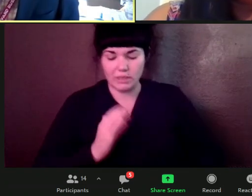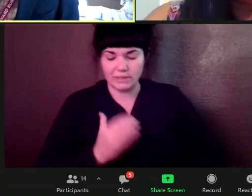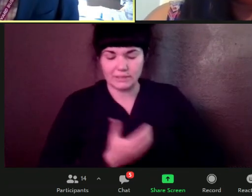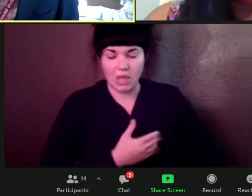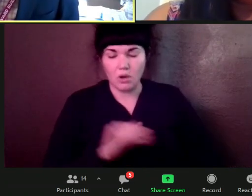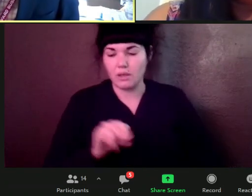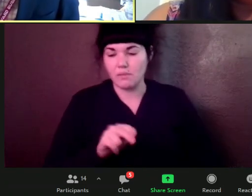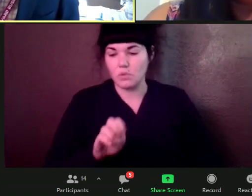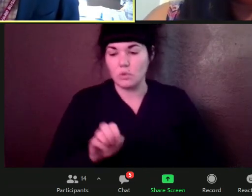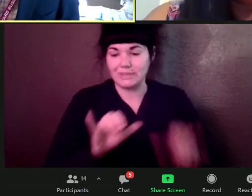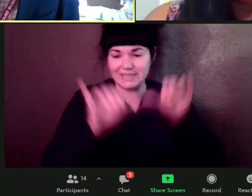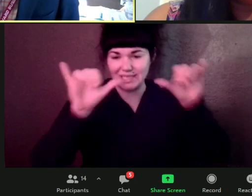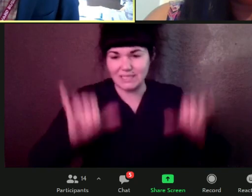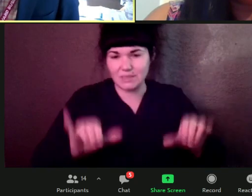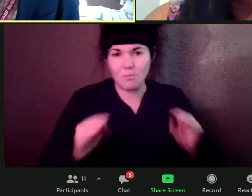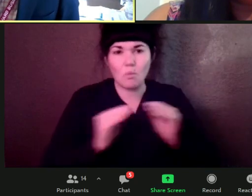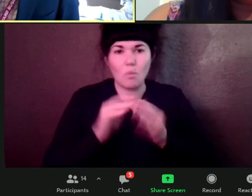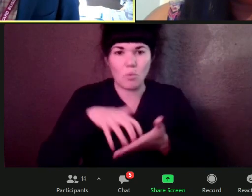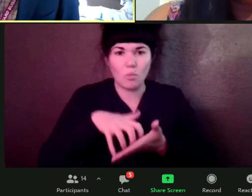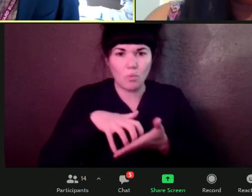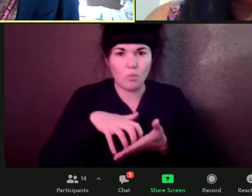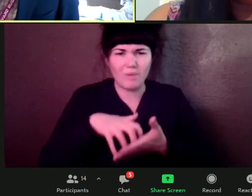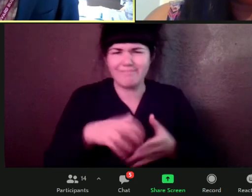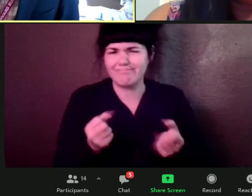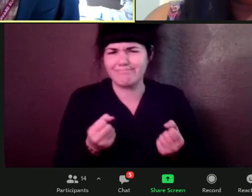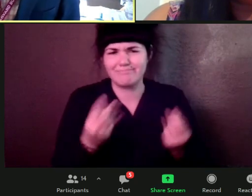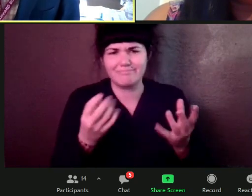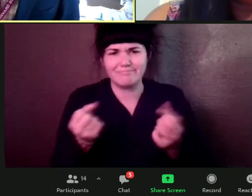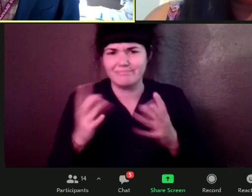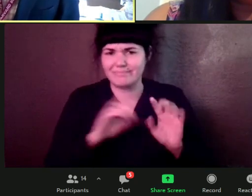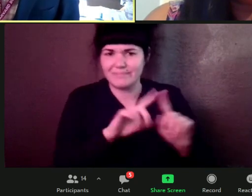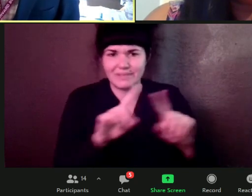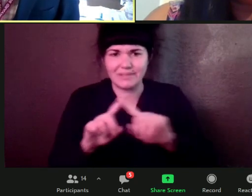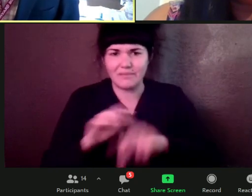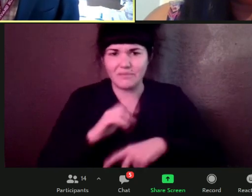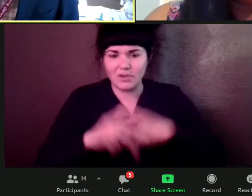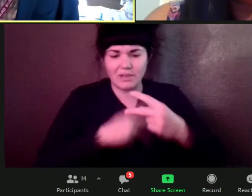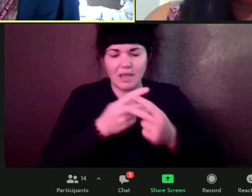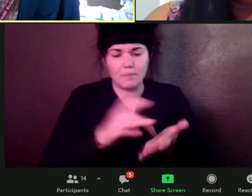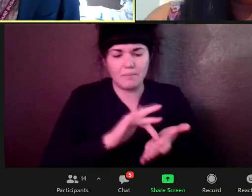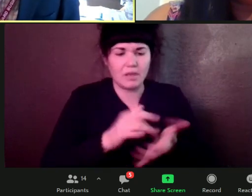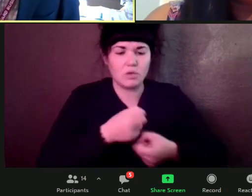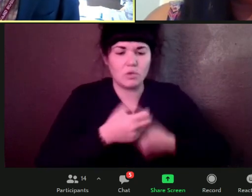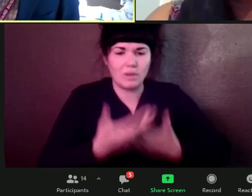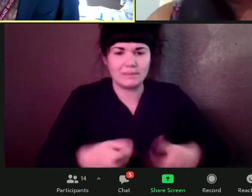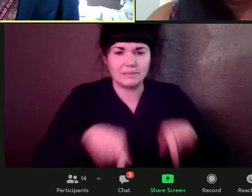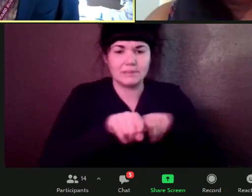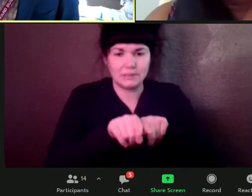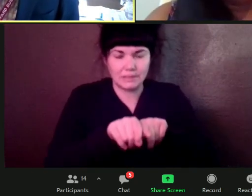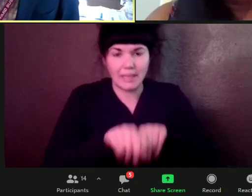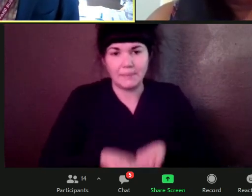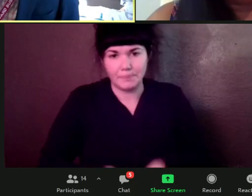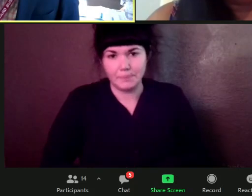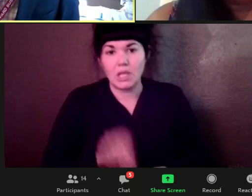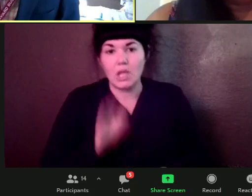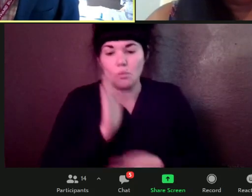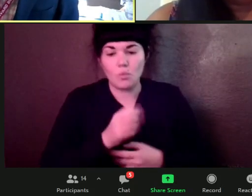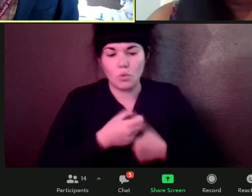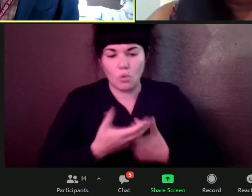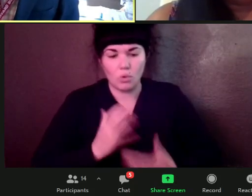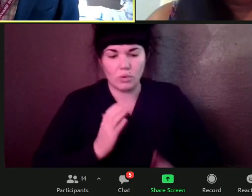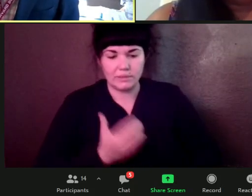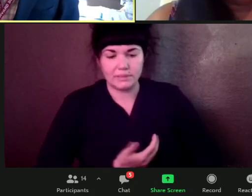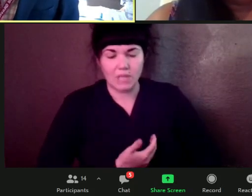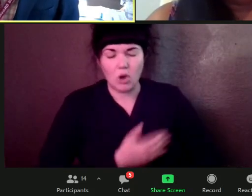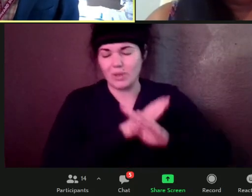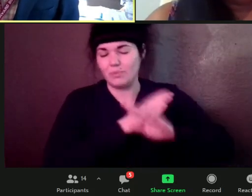out there to help control our immune system that tends to flare in some of these, what we call autoimmune, uh, conditions where